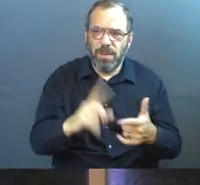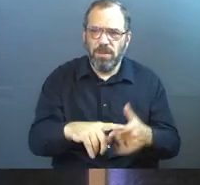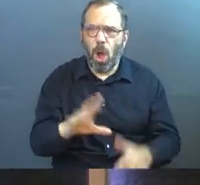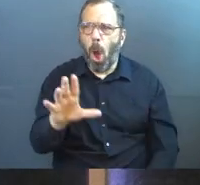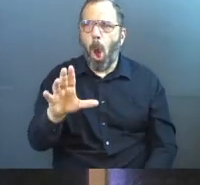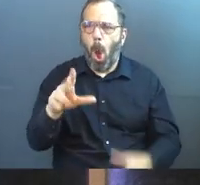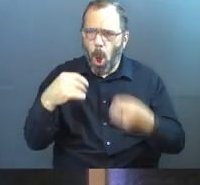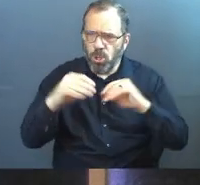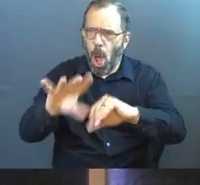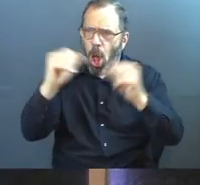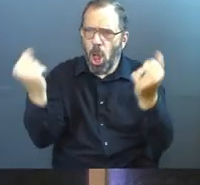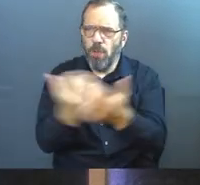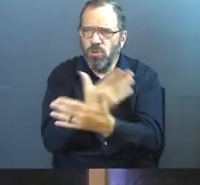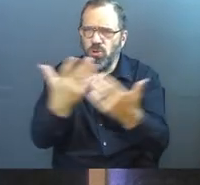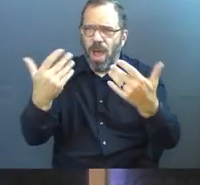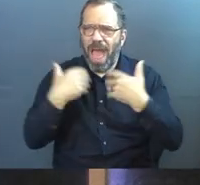have said?